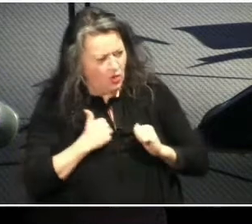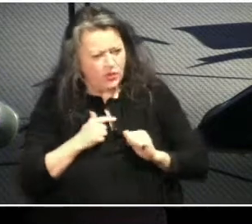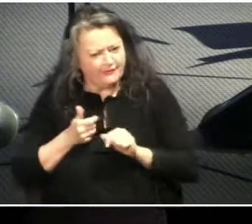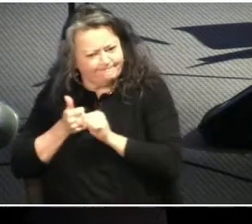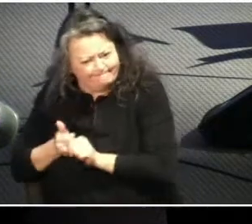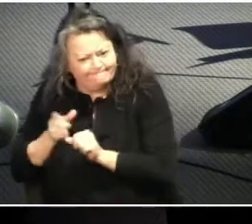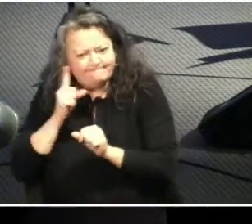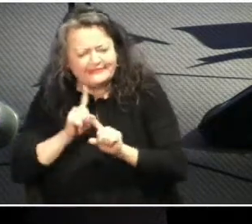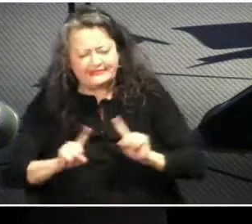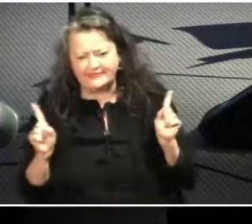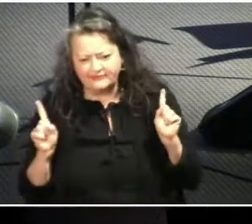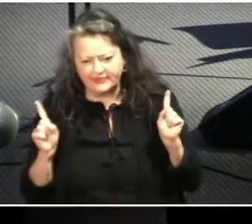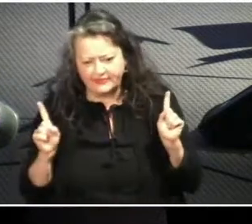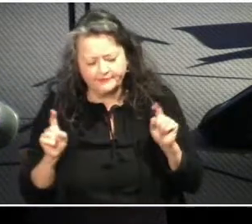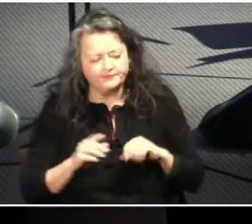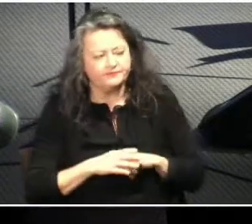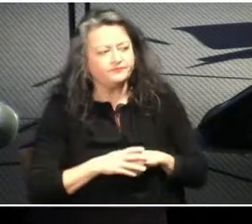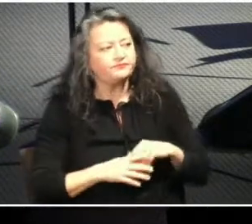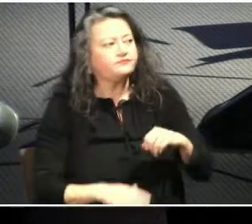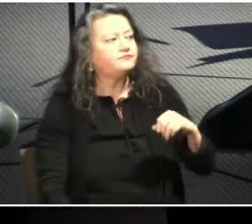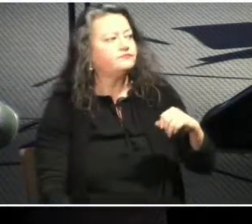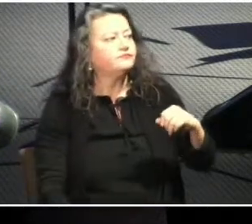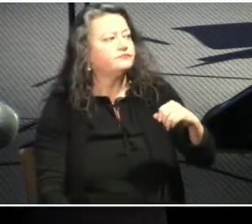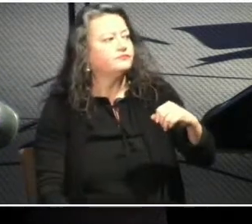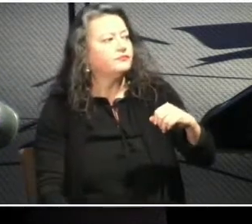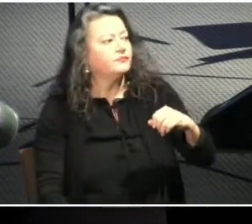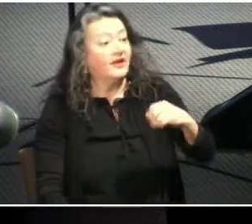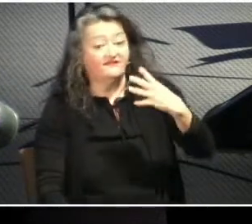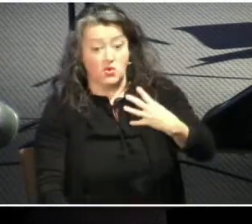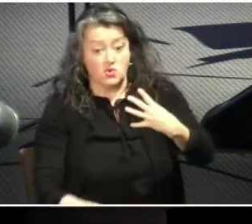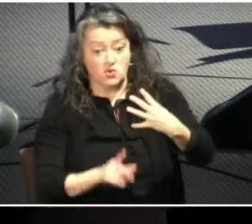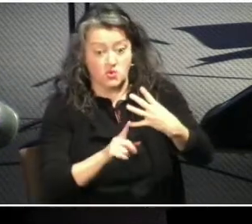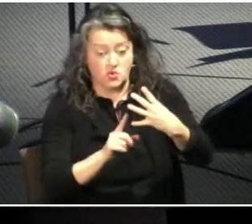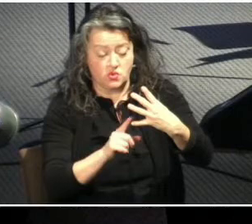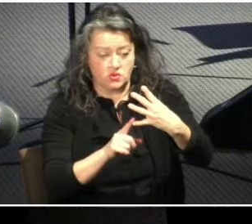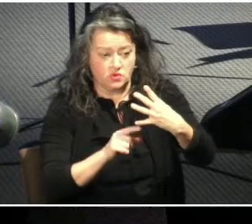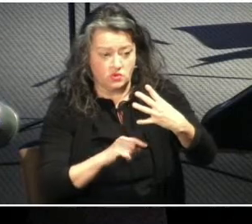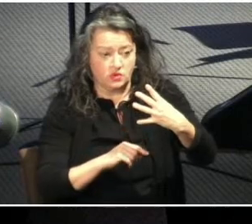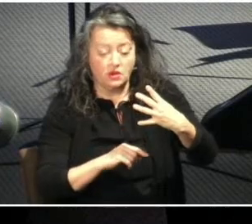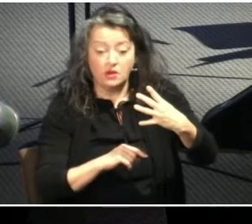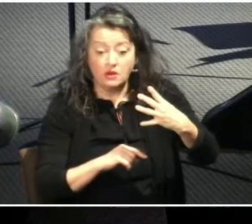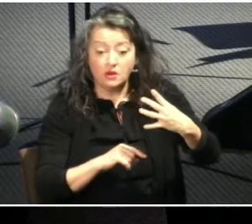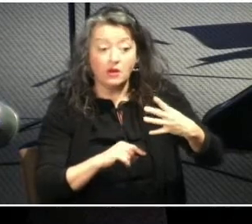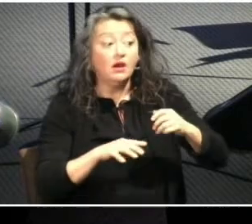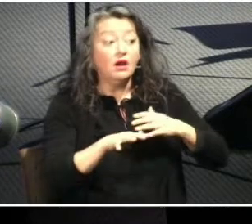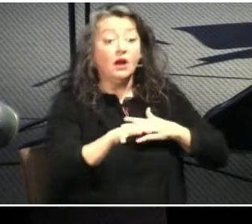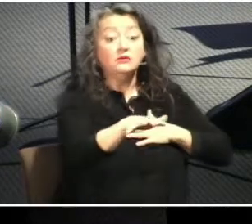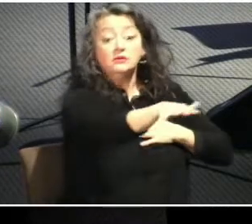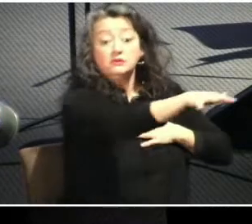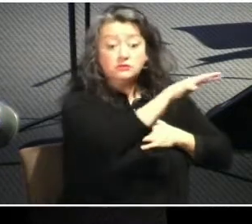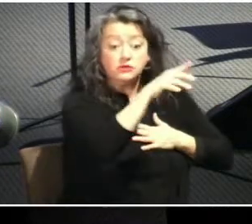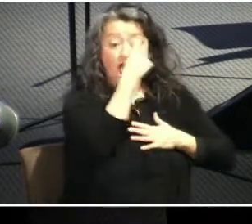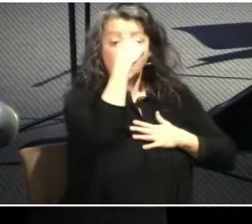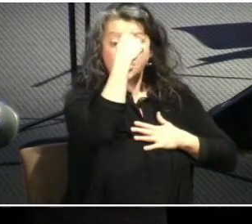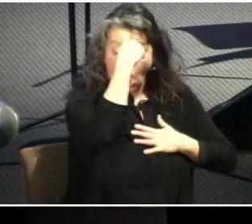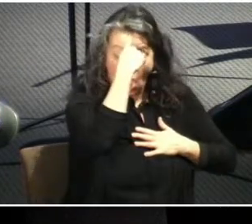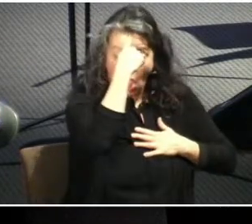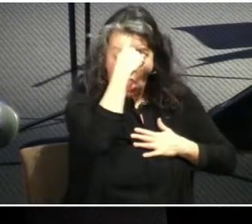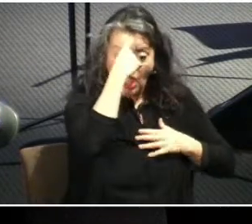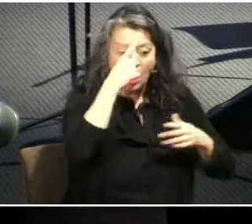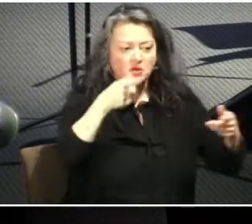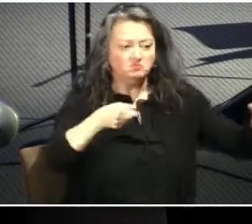of these six points jesus turned common understanding of authority and submission upside